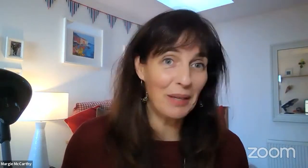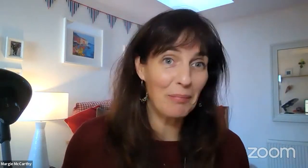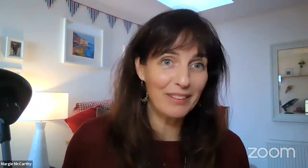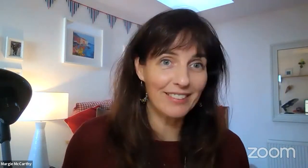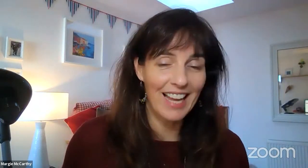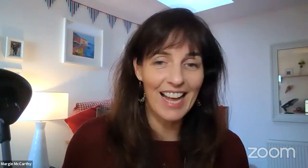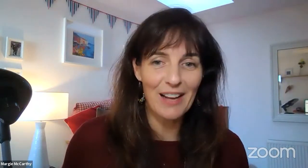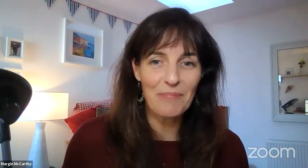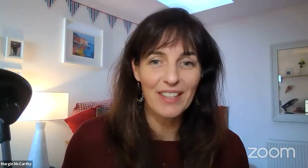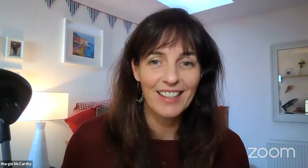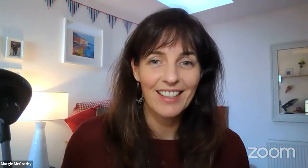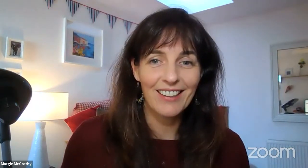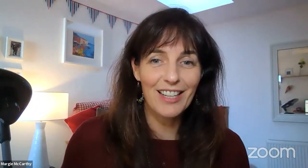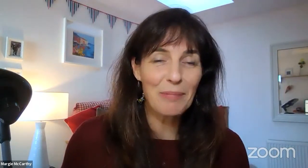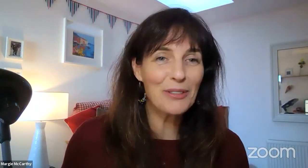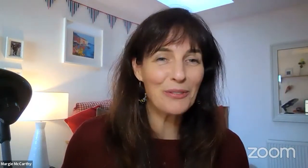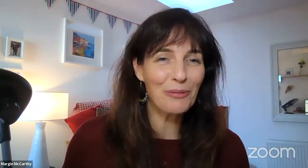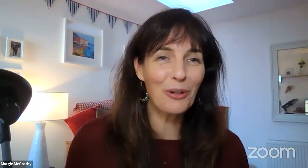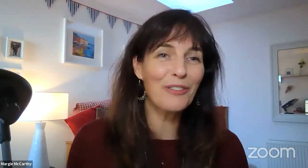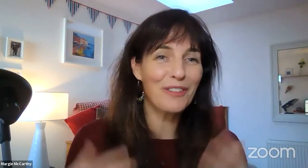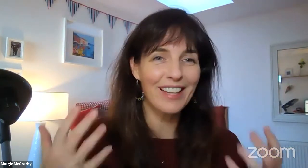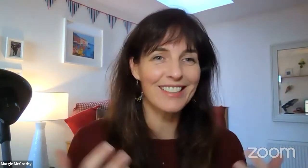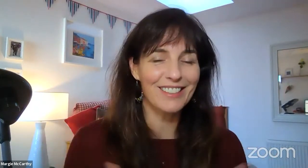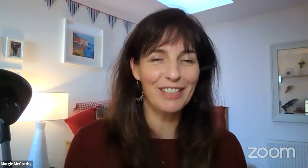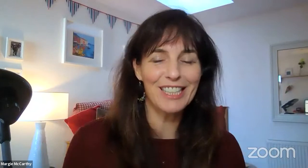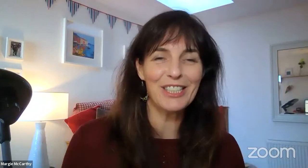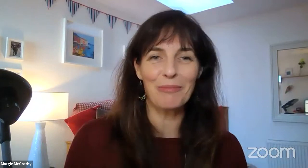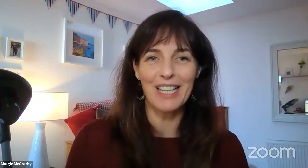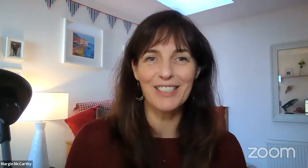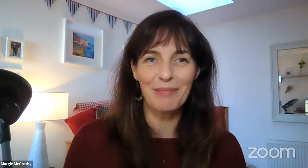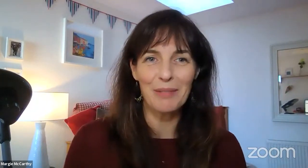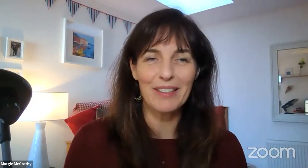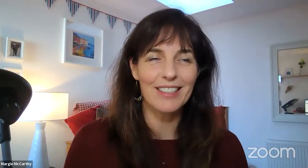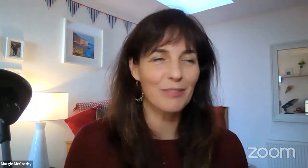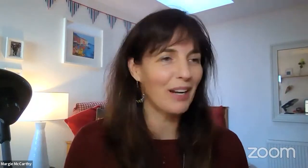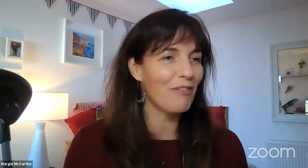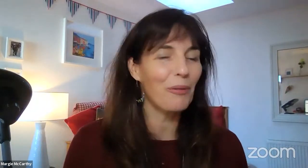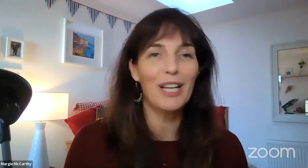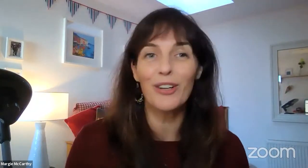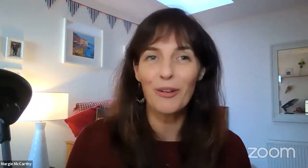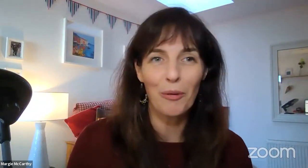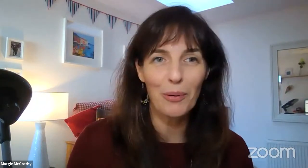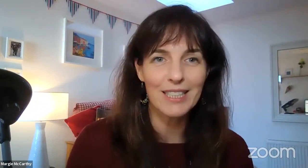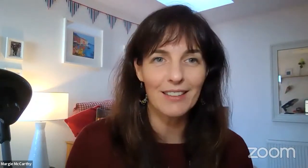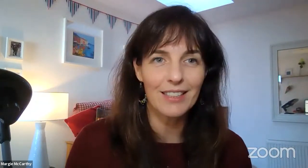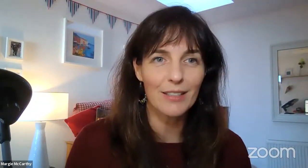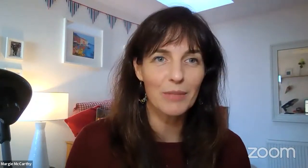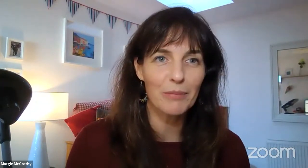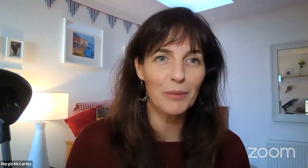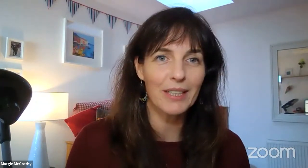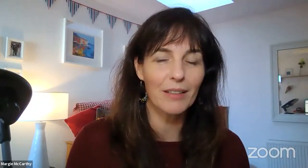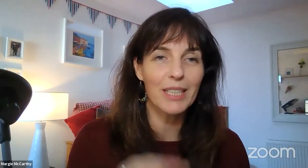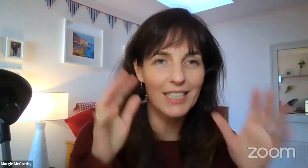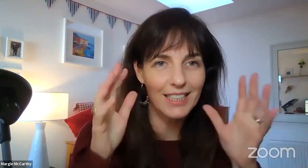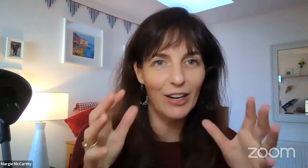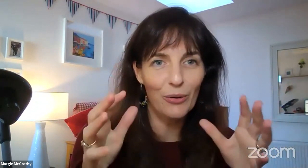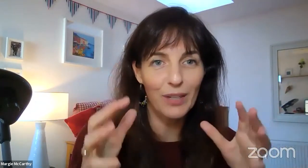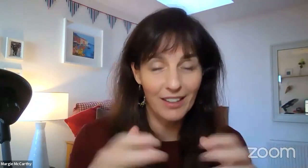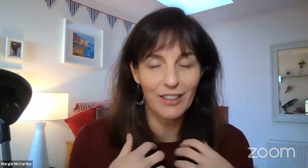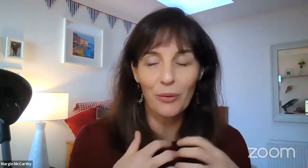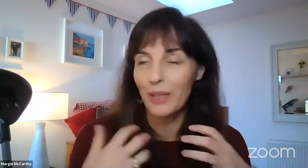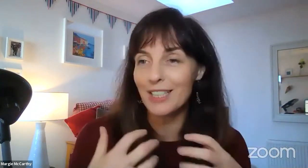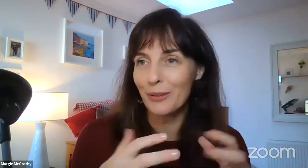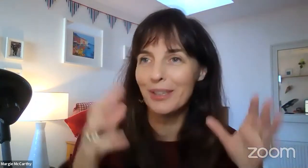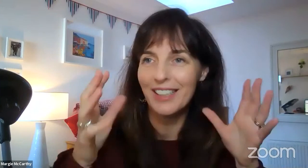for different people. I suppose one of the things that really jumped out at me, because whenever we look at reports like this, sometimes we can immediately